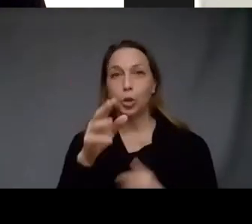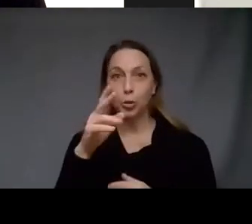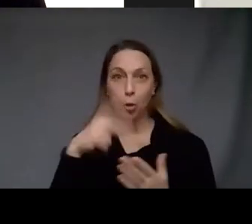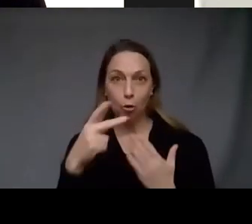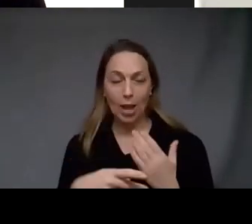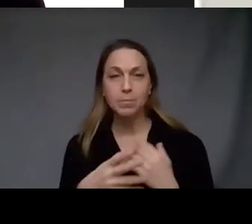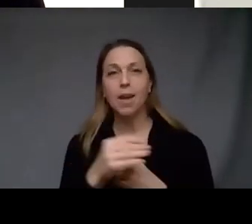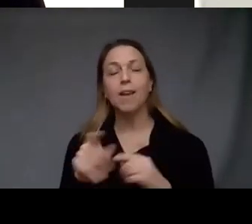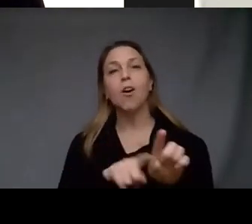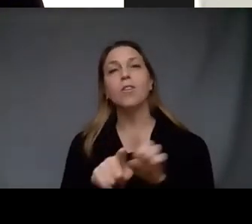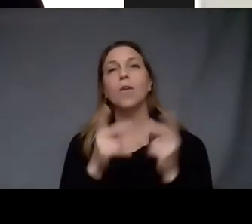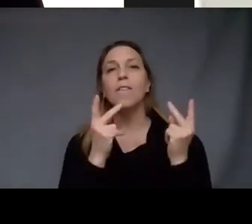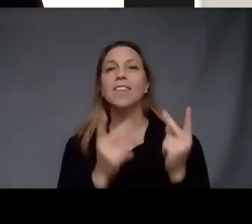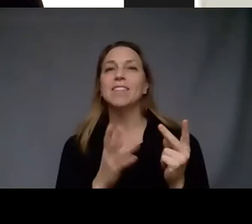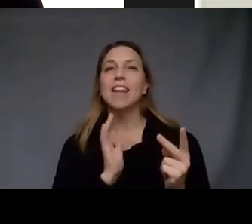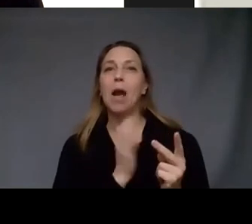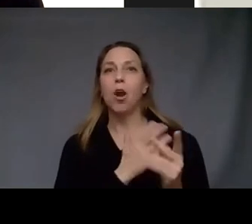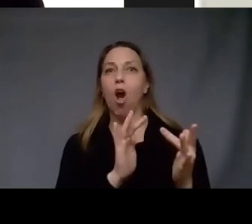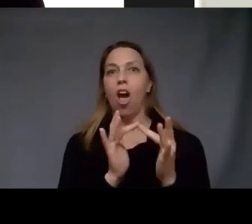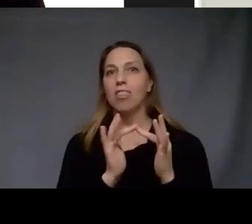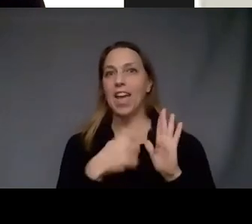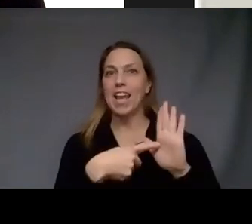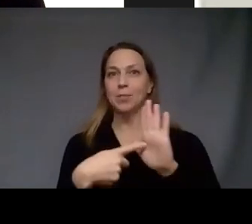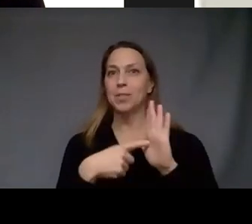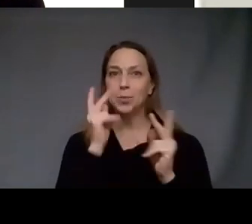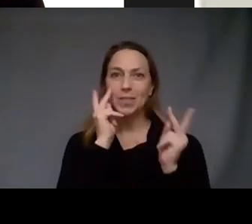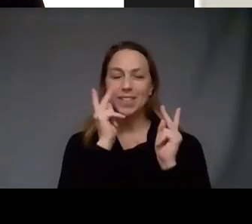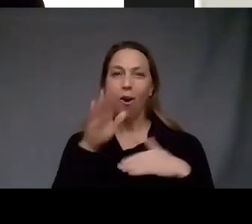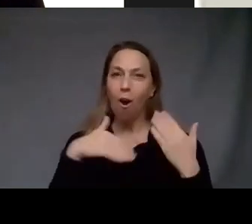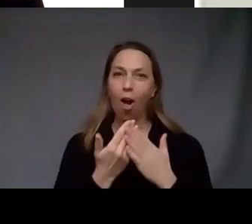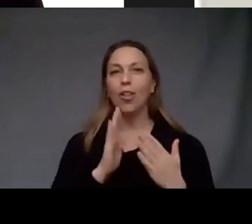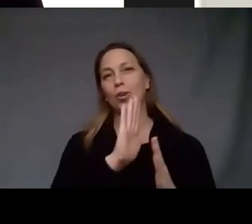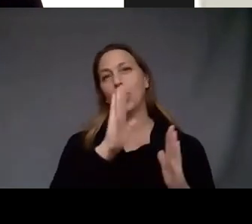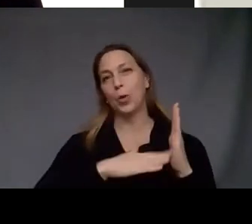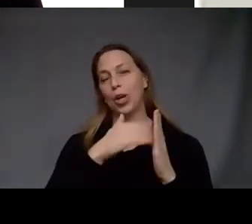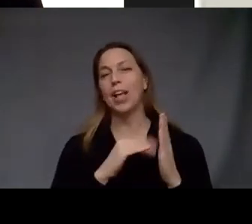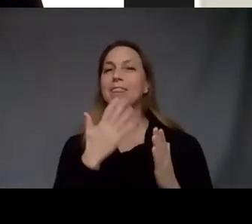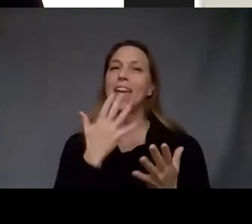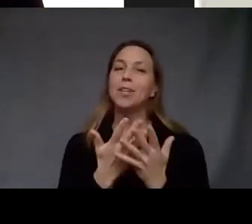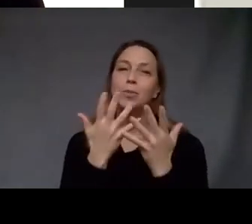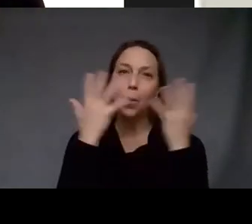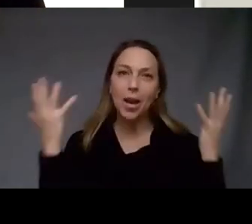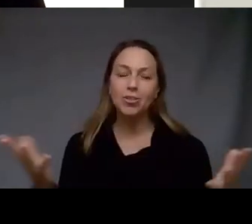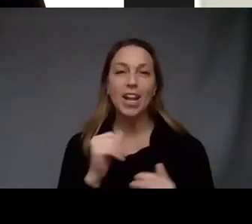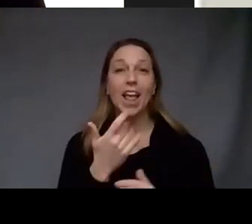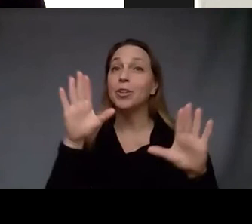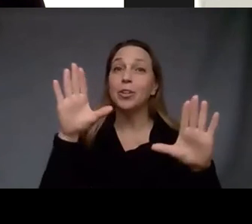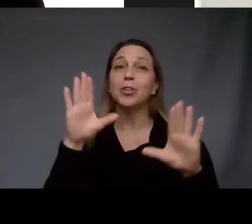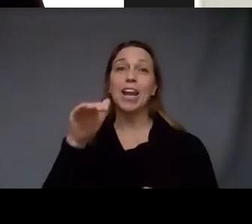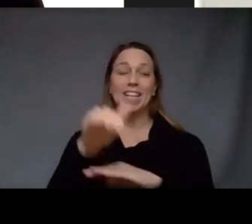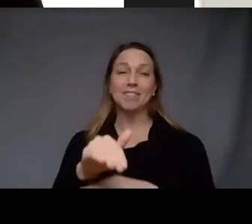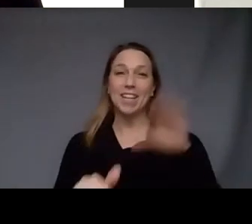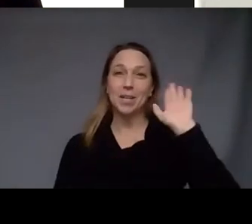also visit the online exhibition to get a closer look at all francy's work thank you so much and have a great evening